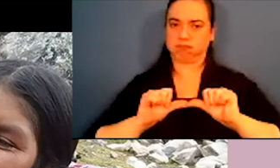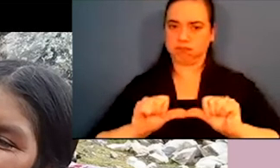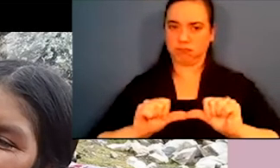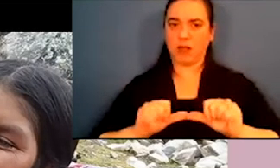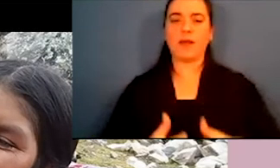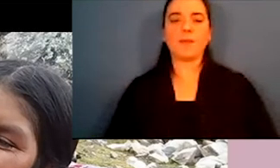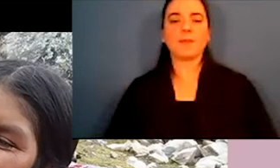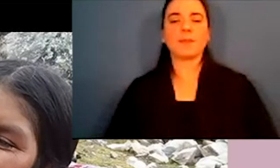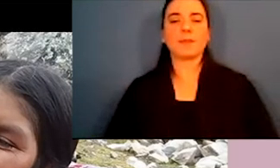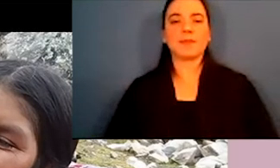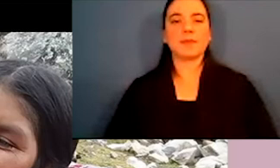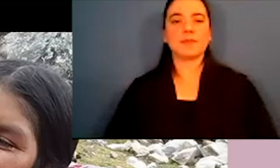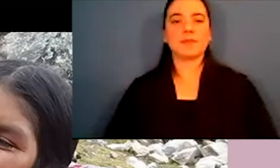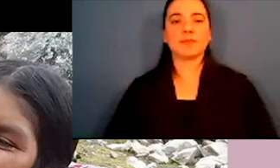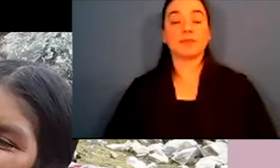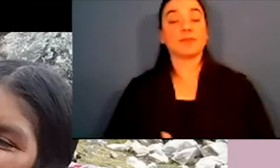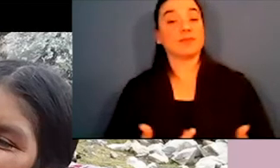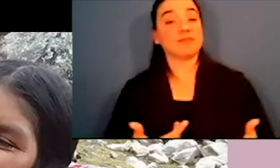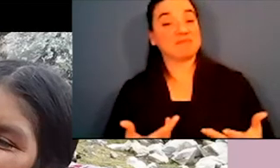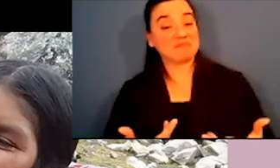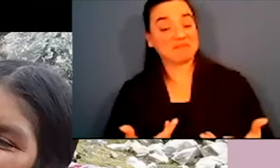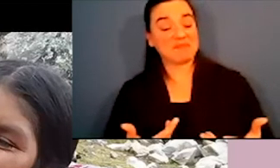physical stamina up.